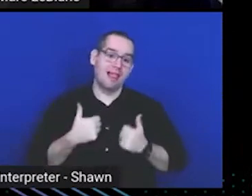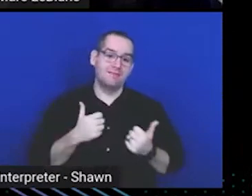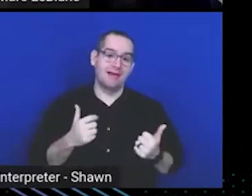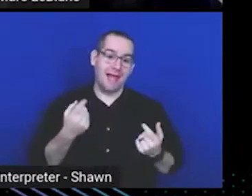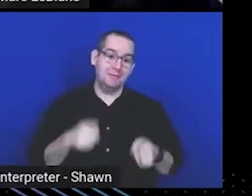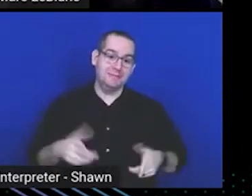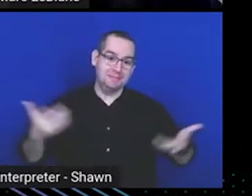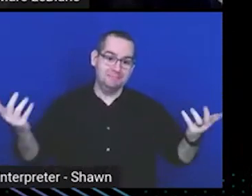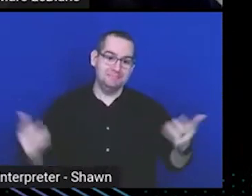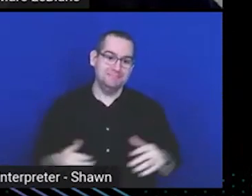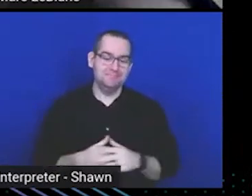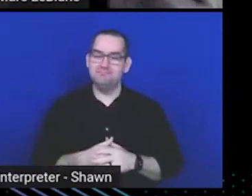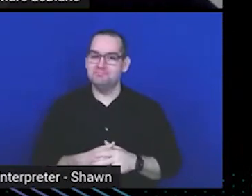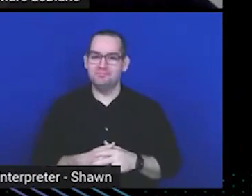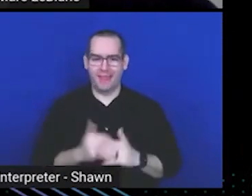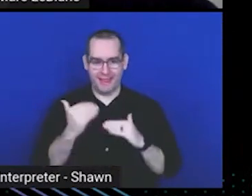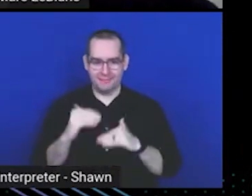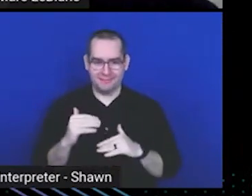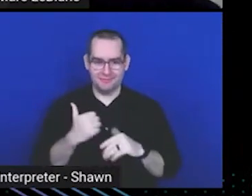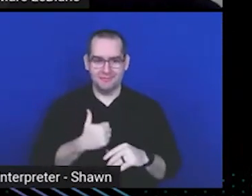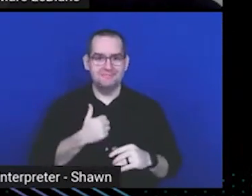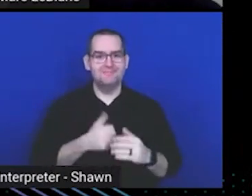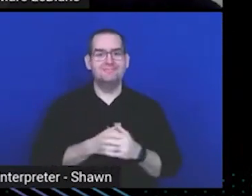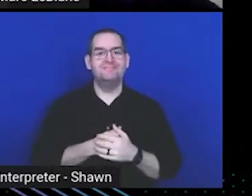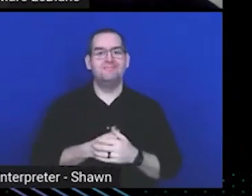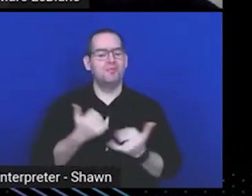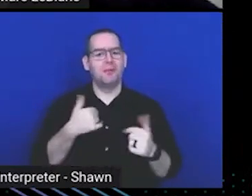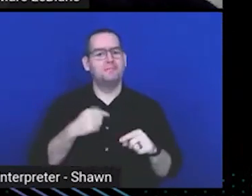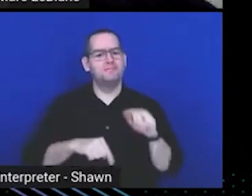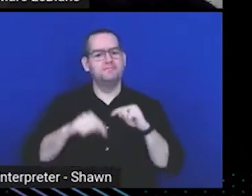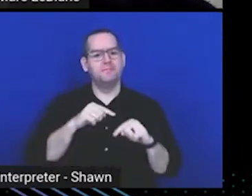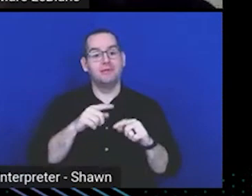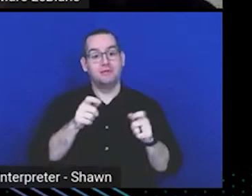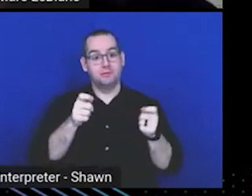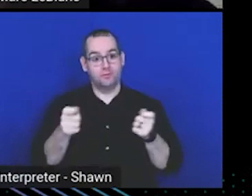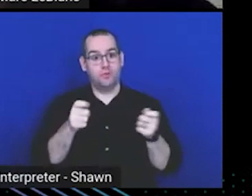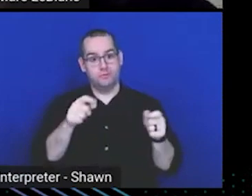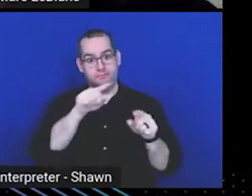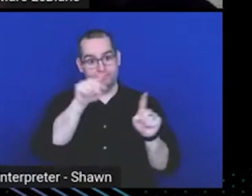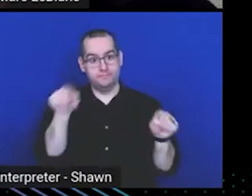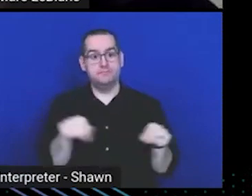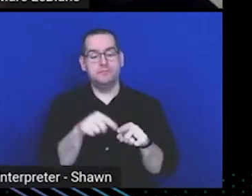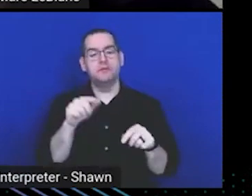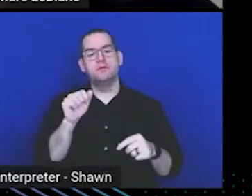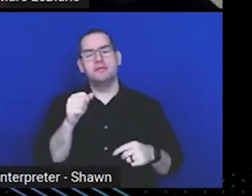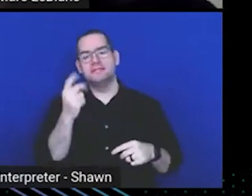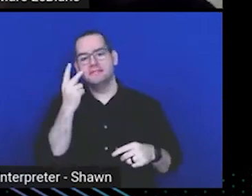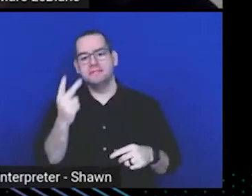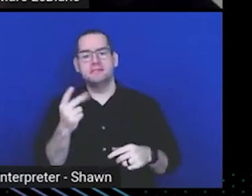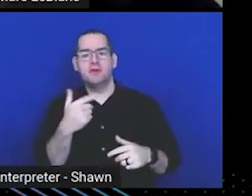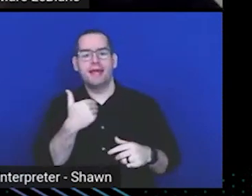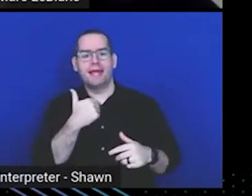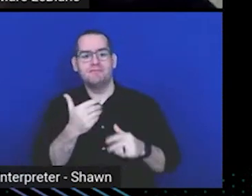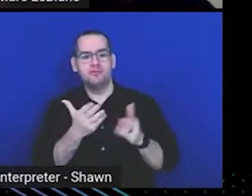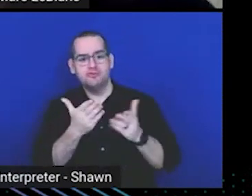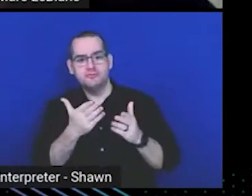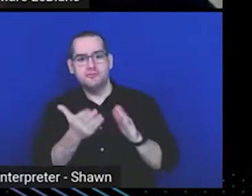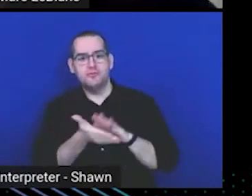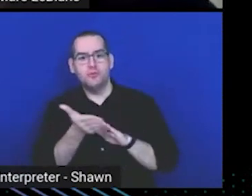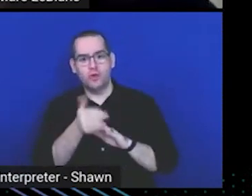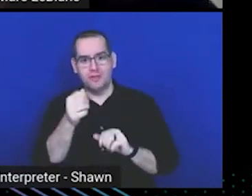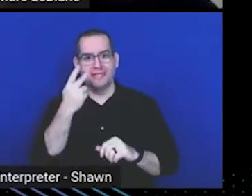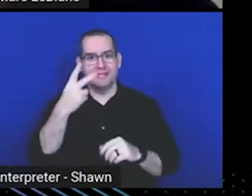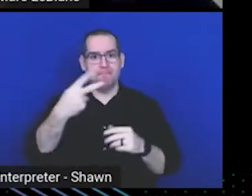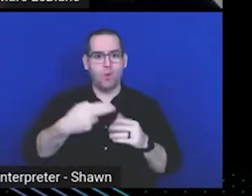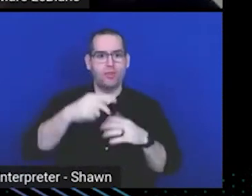So a little limited, but what I wanted to point out is from a single control plane, you can log in and you could have, if you had services running on these VMs, you could see both from this